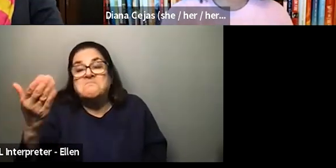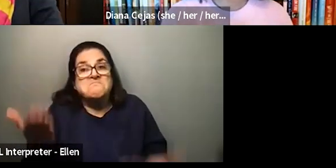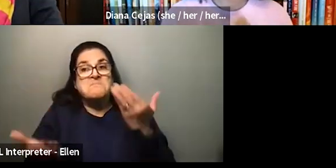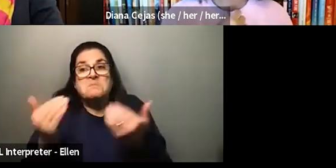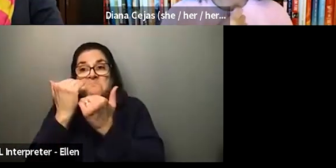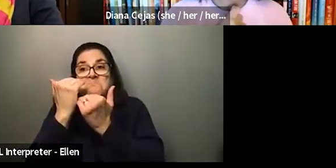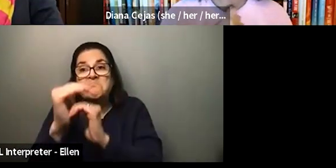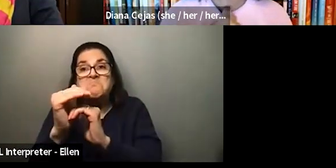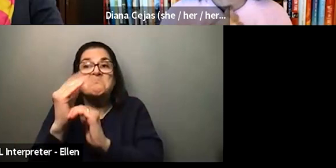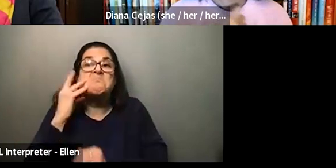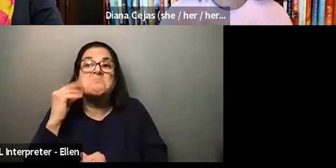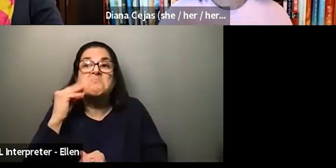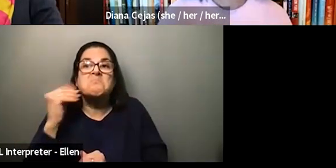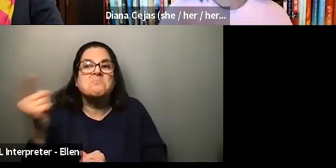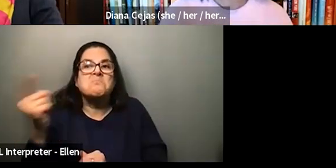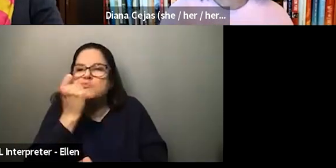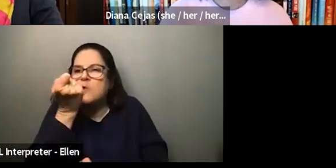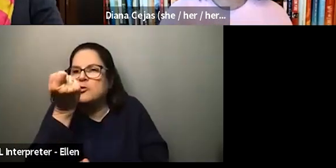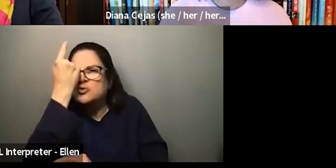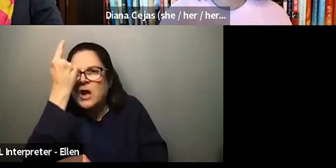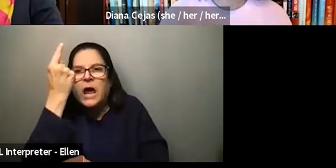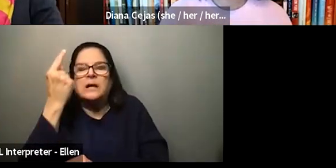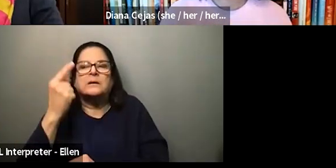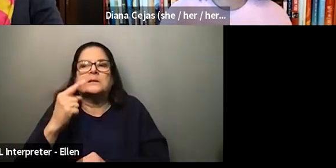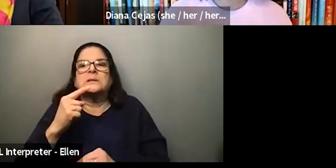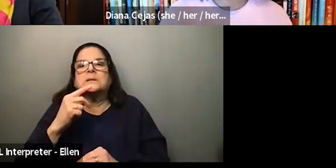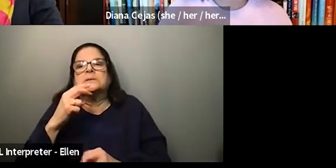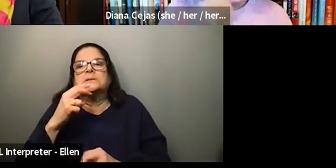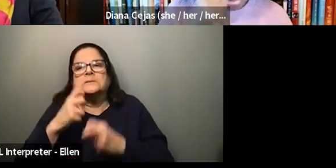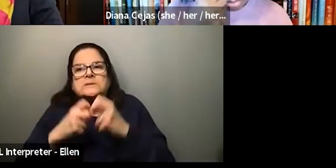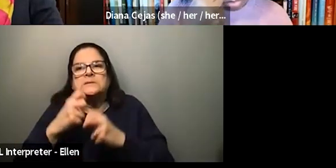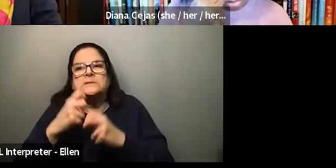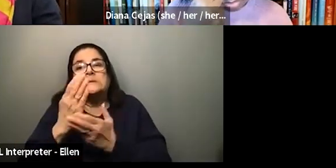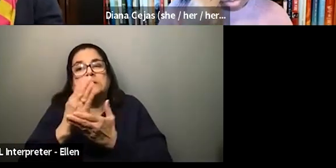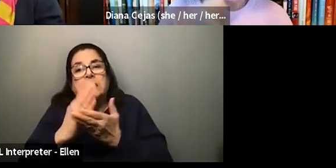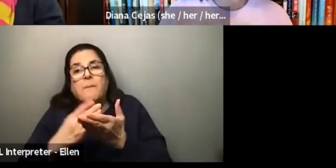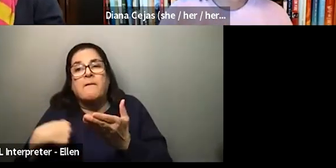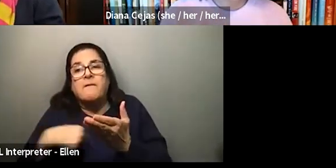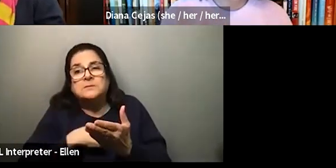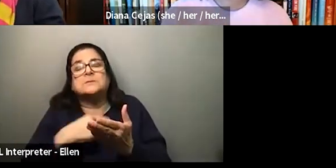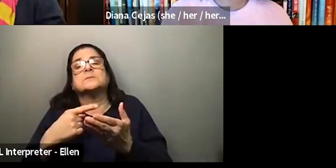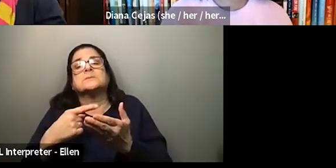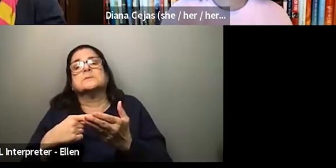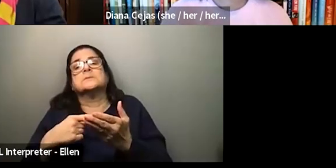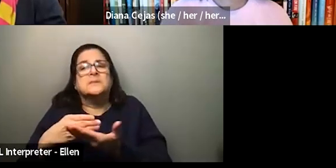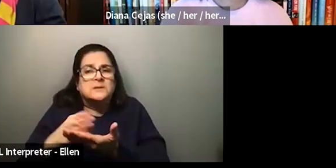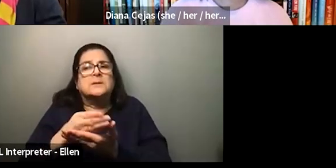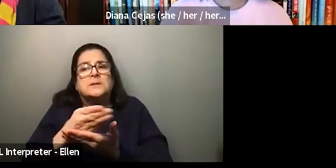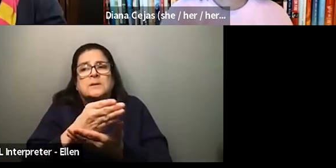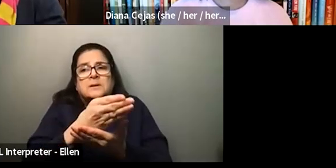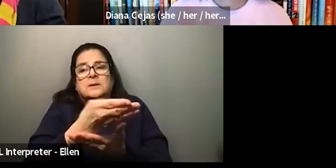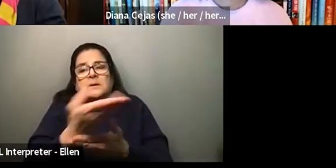struggle, the daily, you know, extra work that, you know, some of us have to do just to be able to do the same things everyone else is doing.